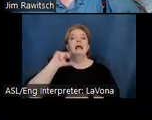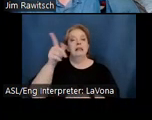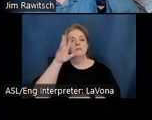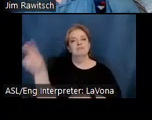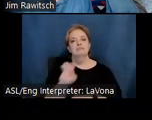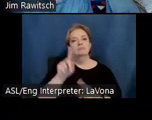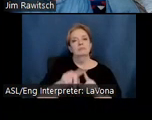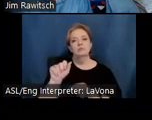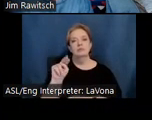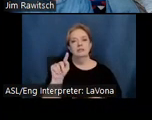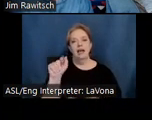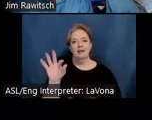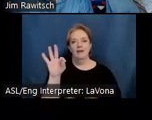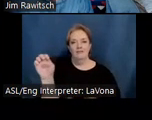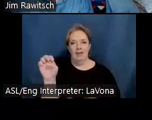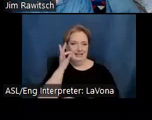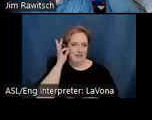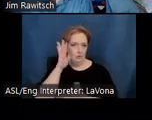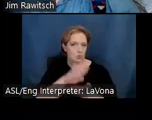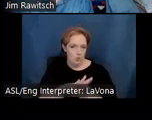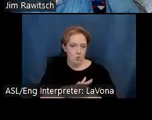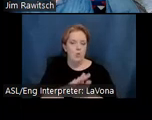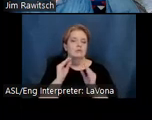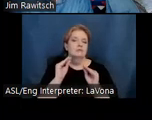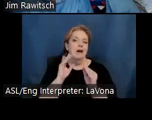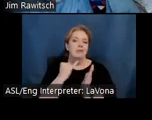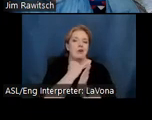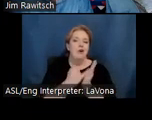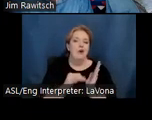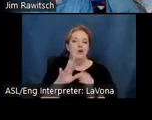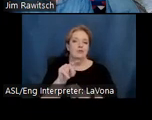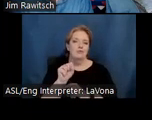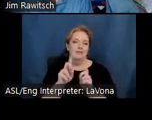led the arts and crafts department, responsible for a staff of 10.